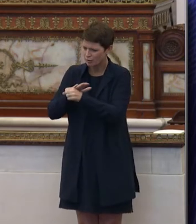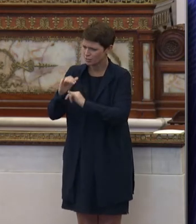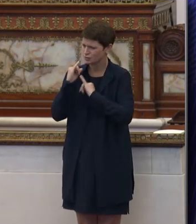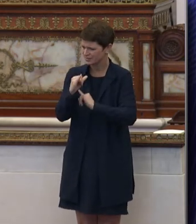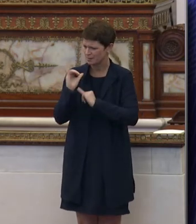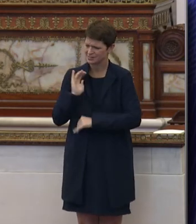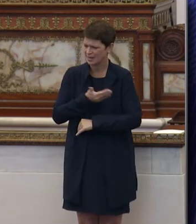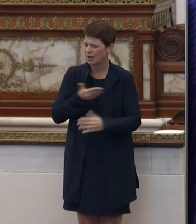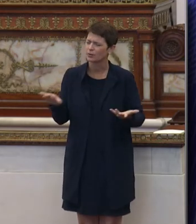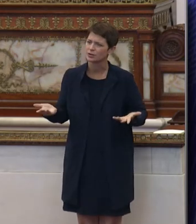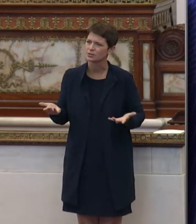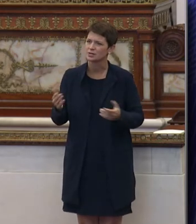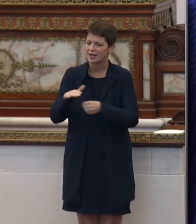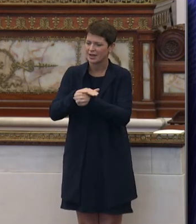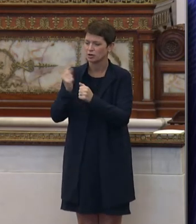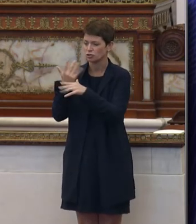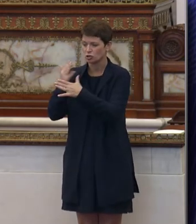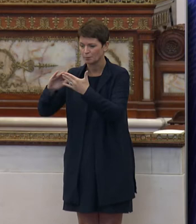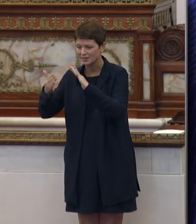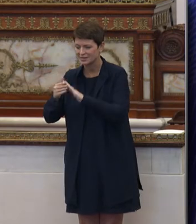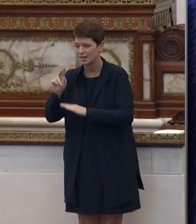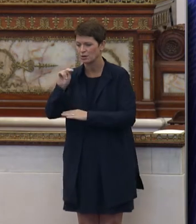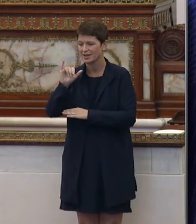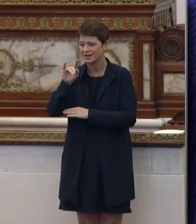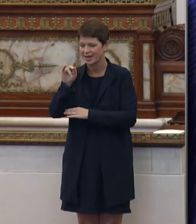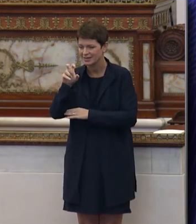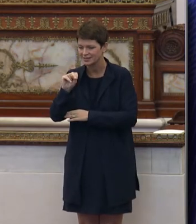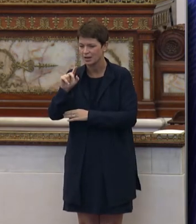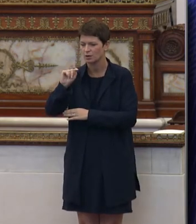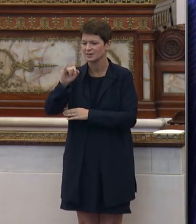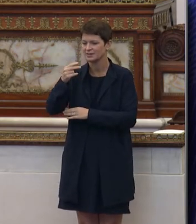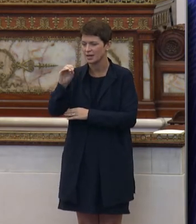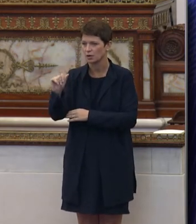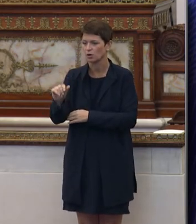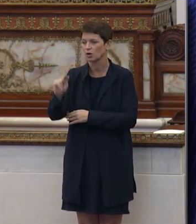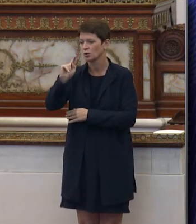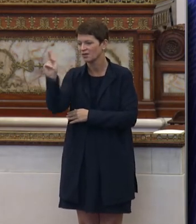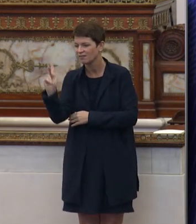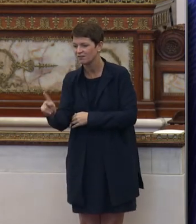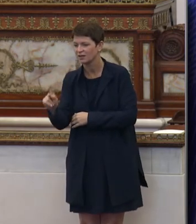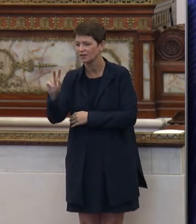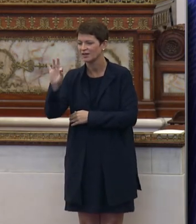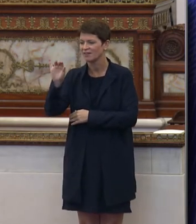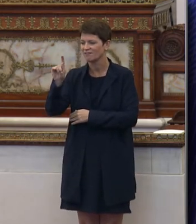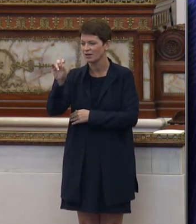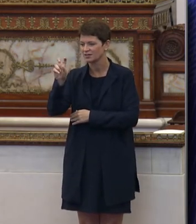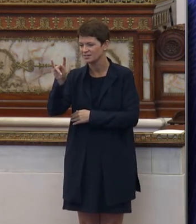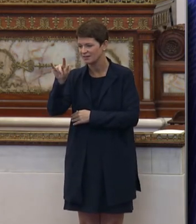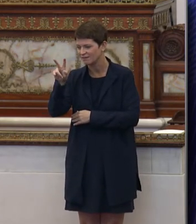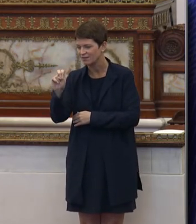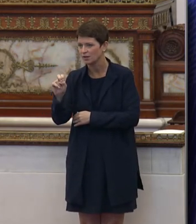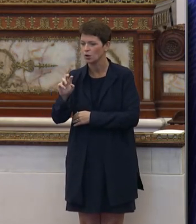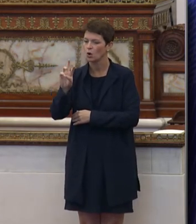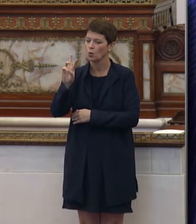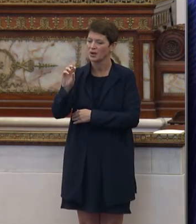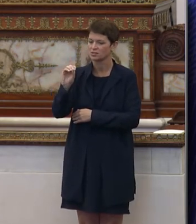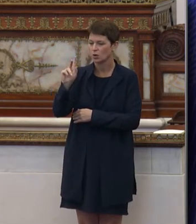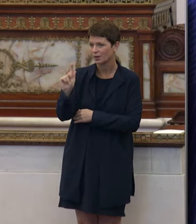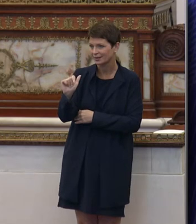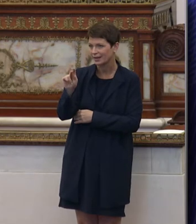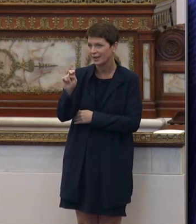So these are areas like Germantown, Nice Town, Tioga, North Philadelphia, Feltonville, West Oak Lane,